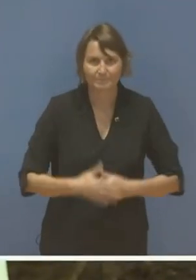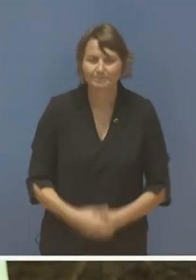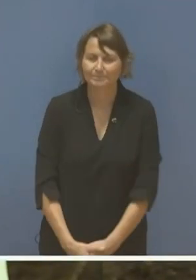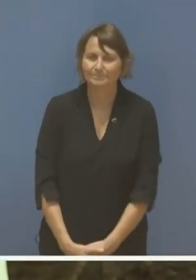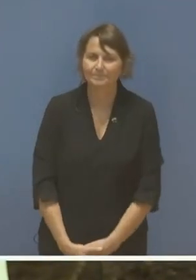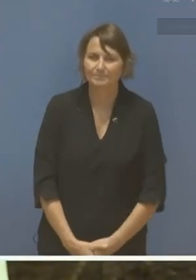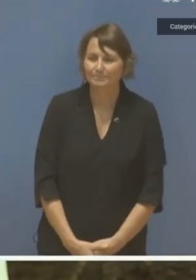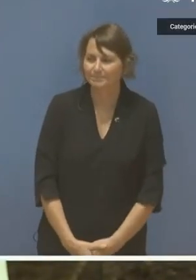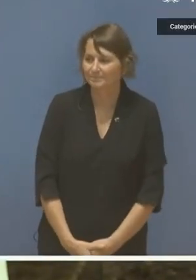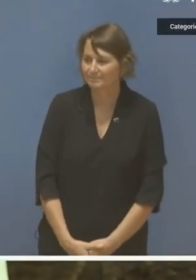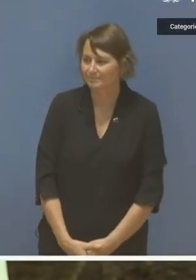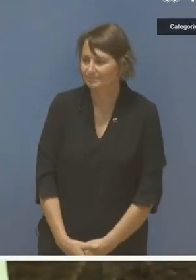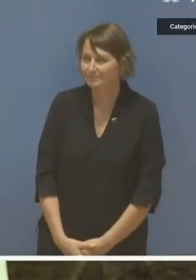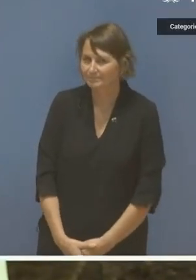Thank you very much.